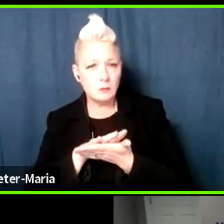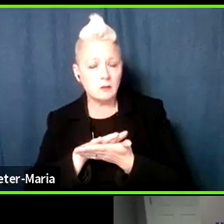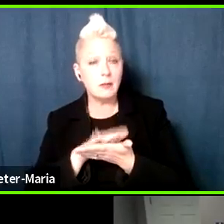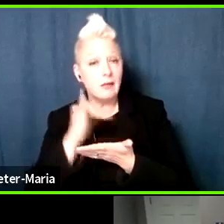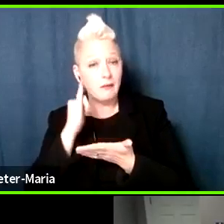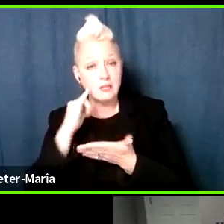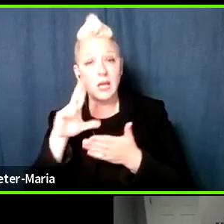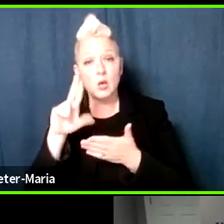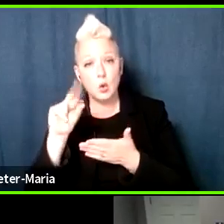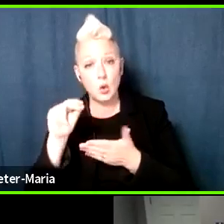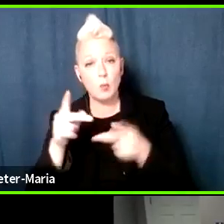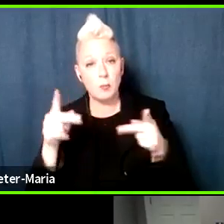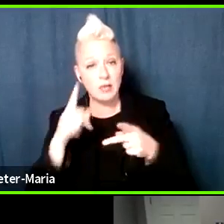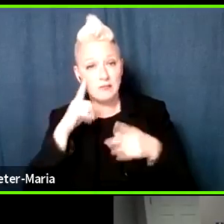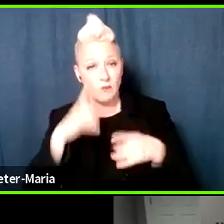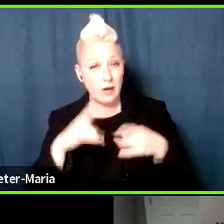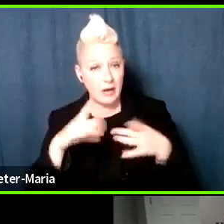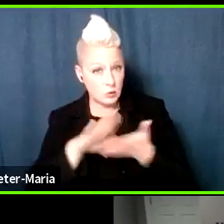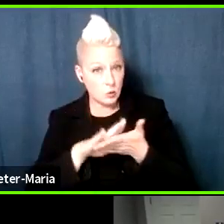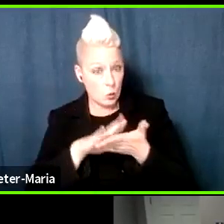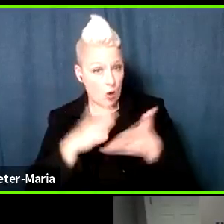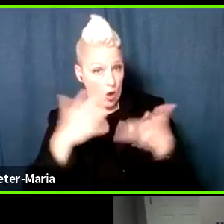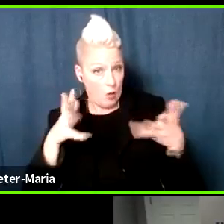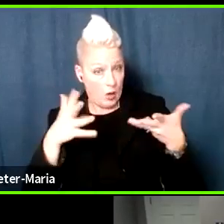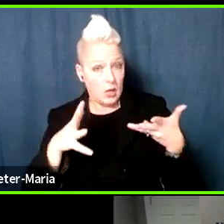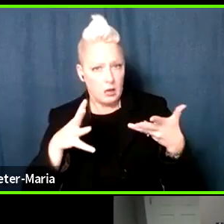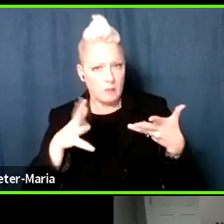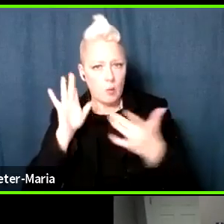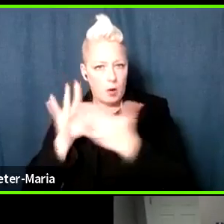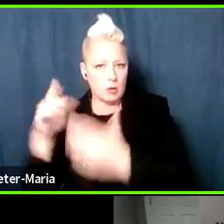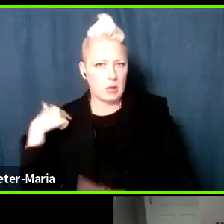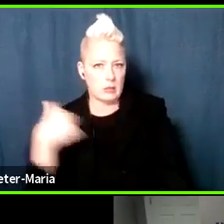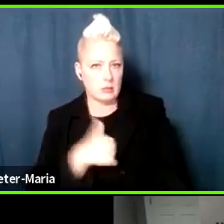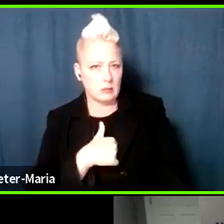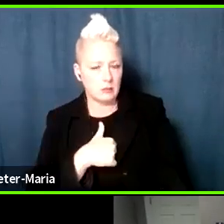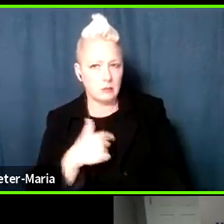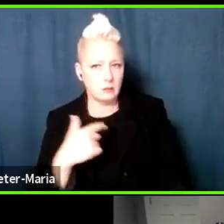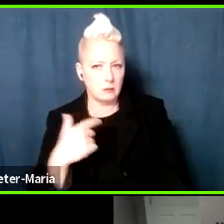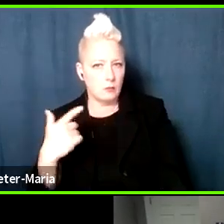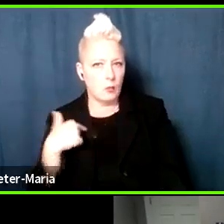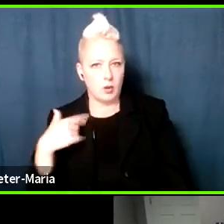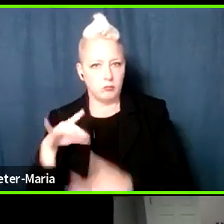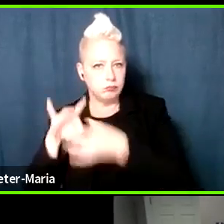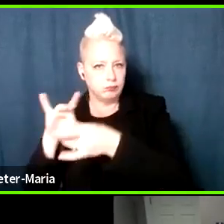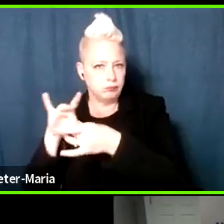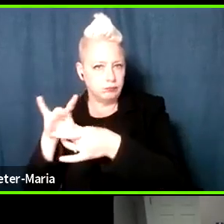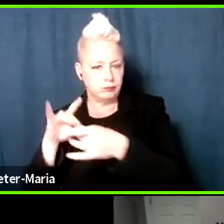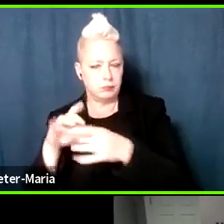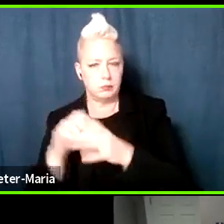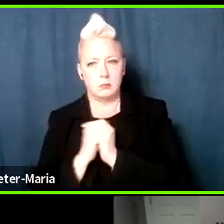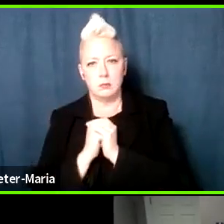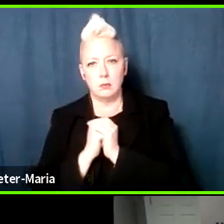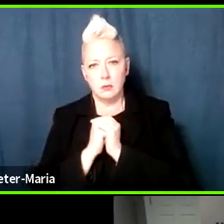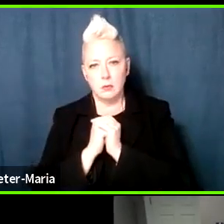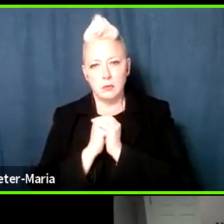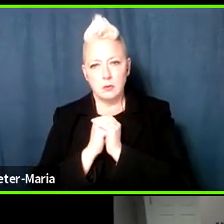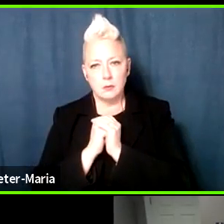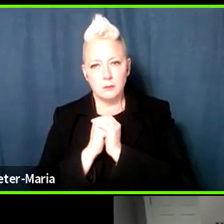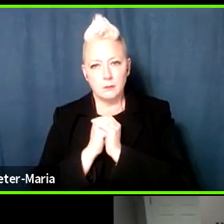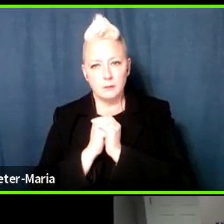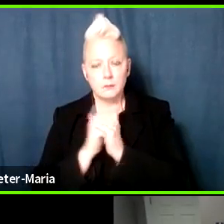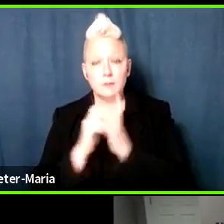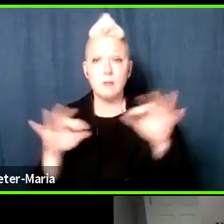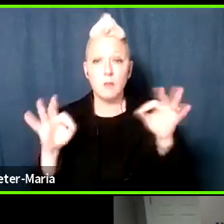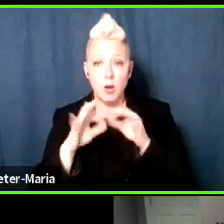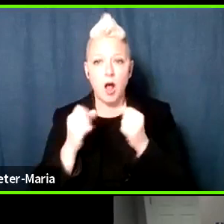school, they're going to reach out to us because they see us as their, uh, as their conduit. I think it's, it's really important. I think there are a lot of